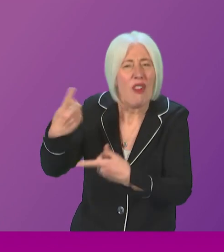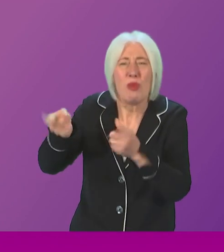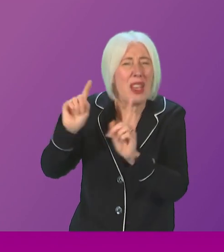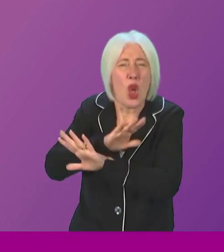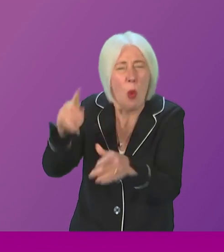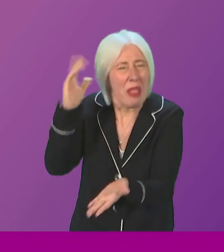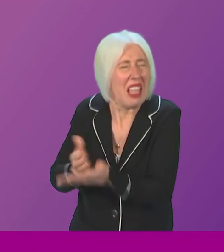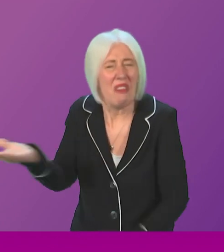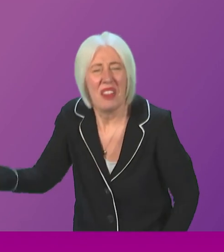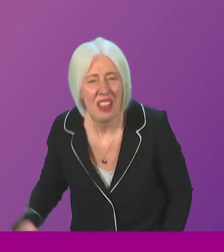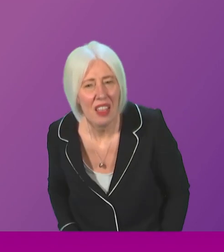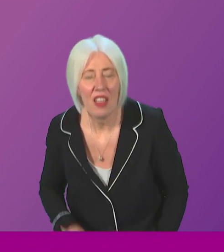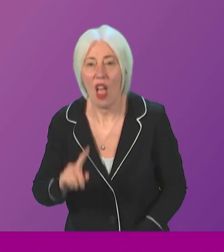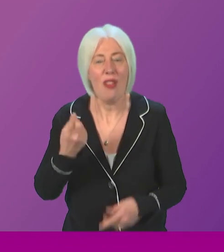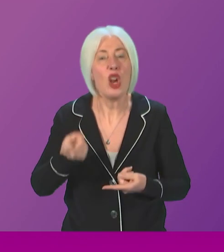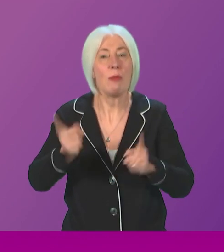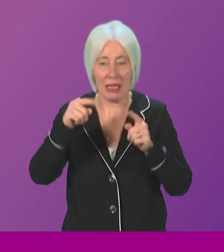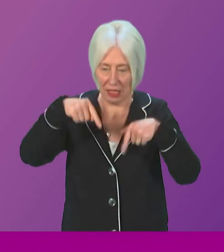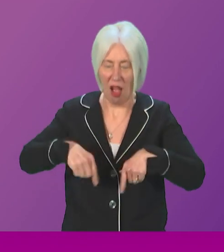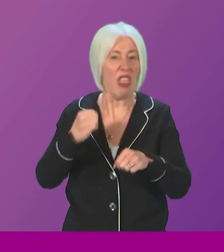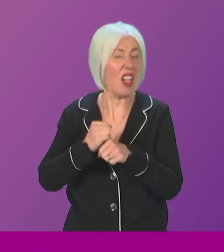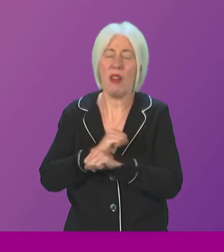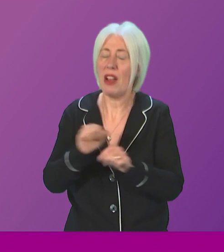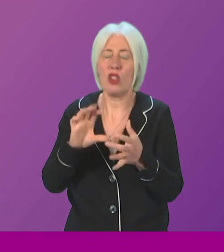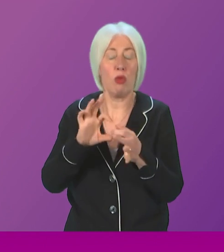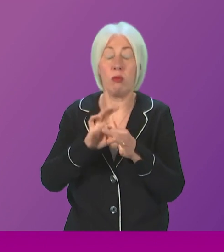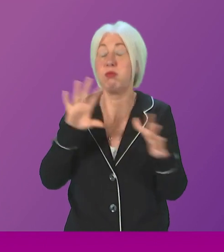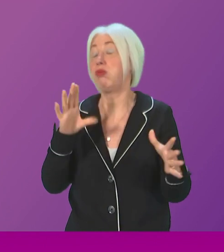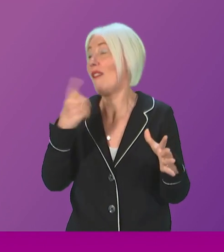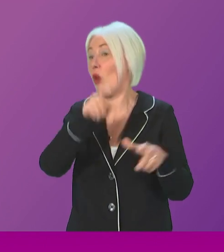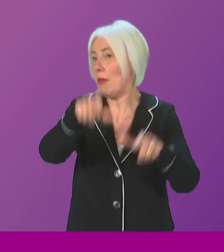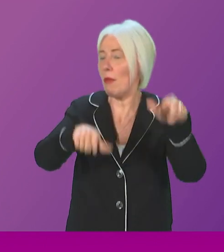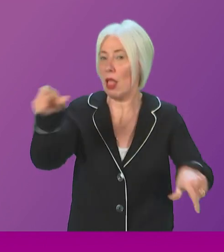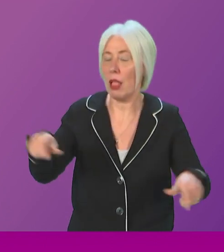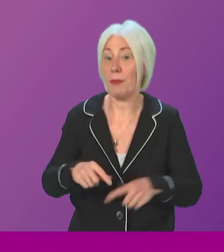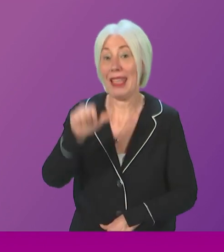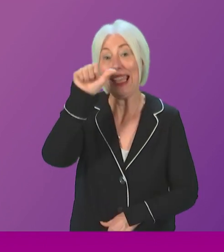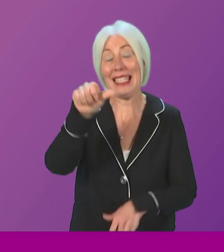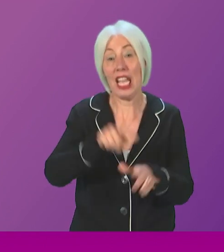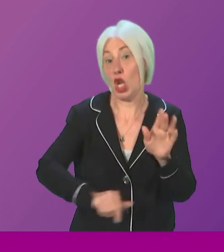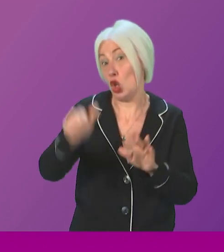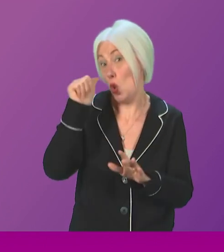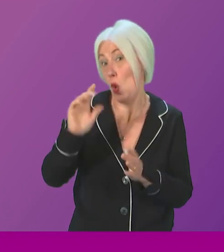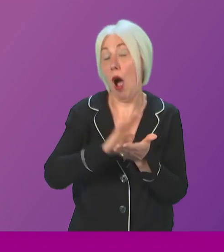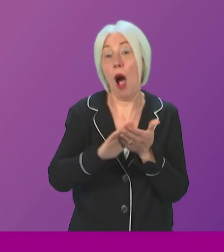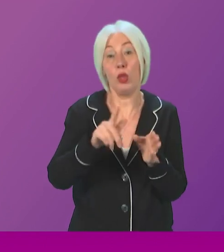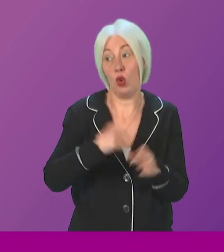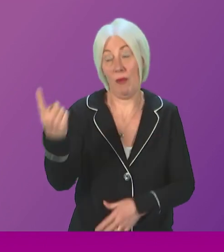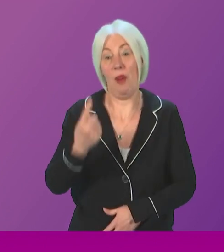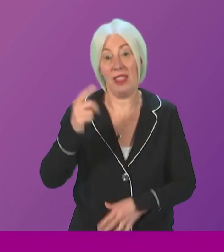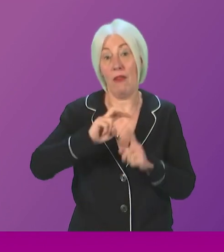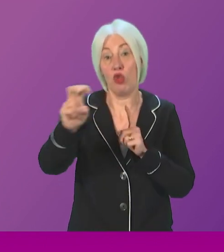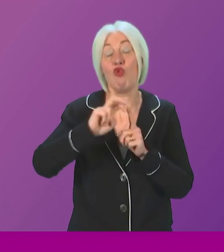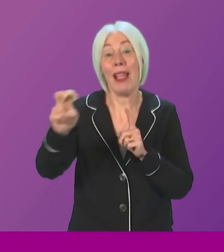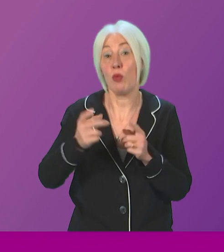minister and this government are totally out of touch. Six years ago, Hamza Yusuf, his transport minister, made a promise